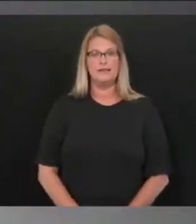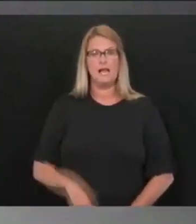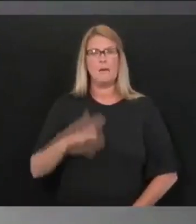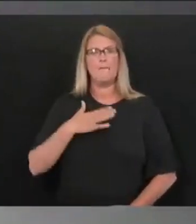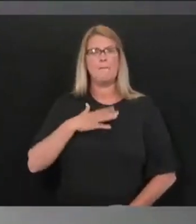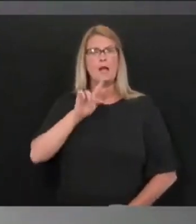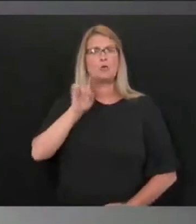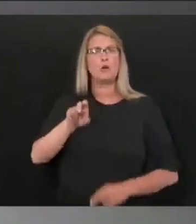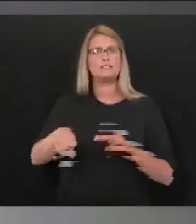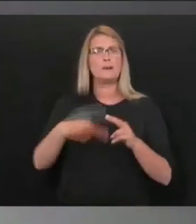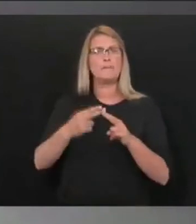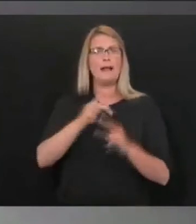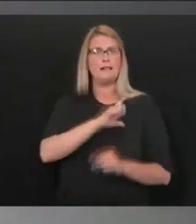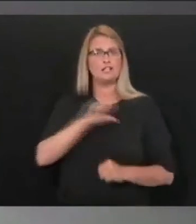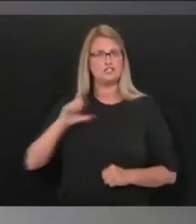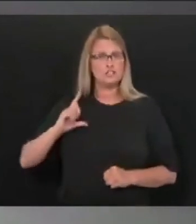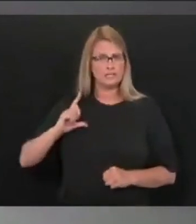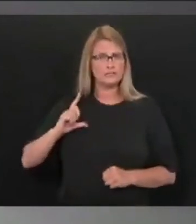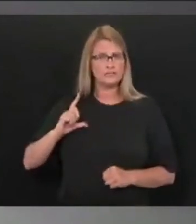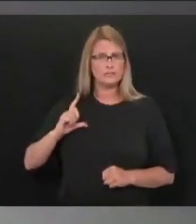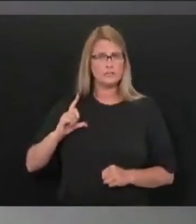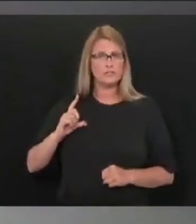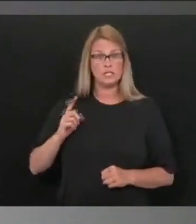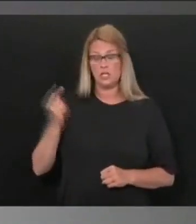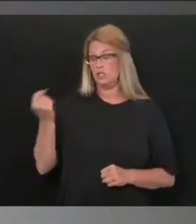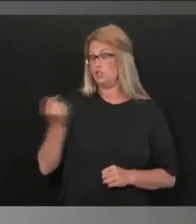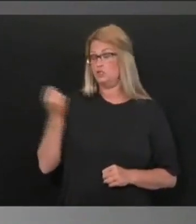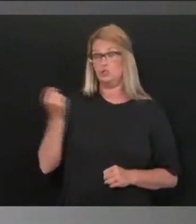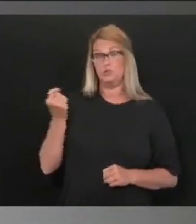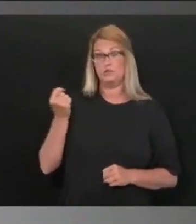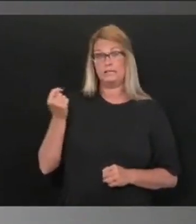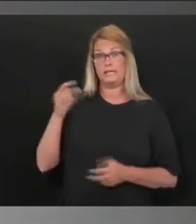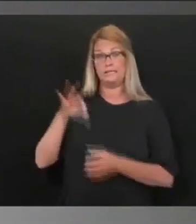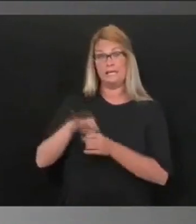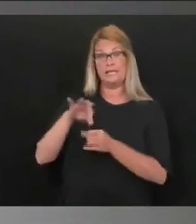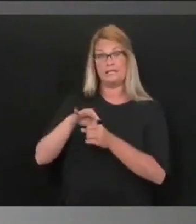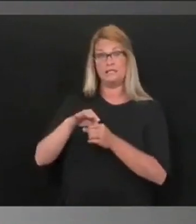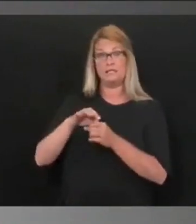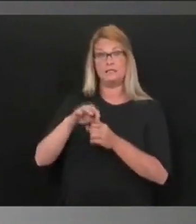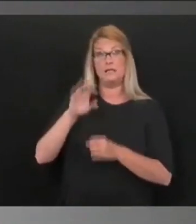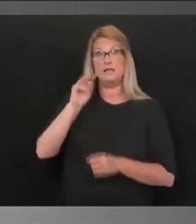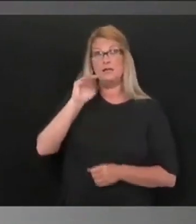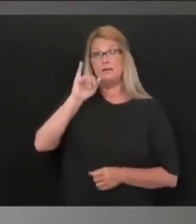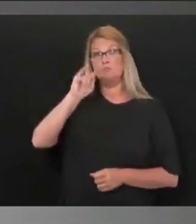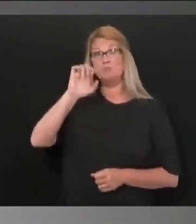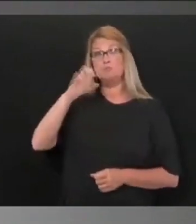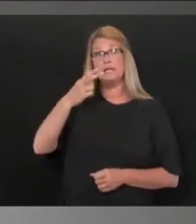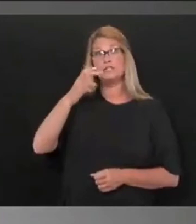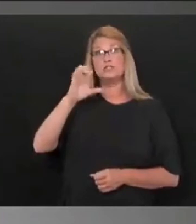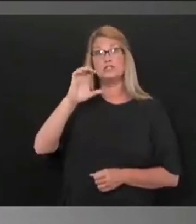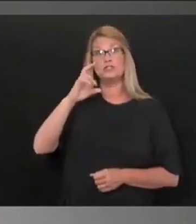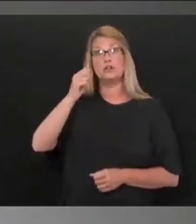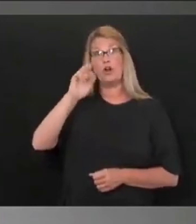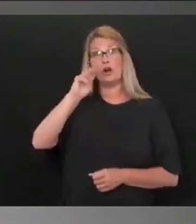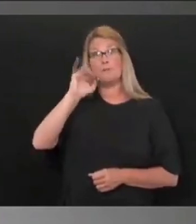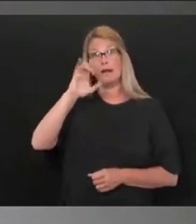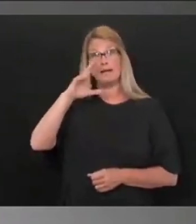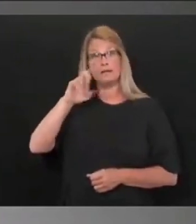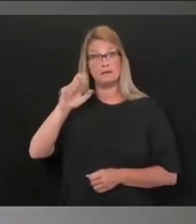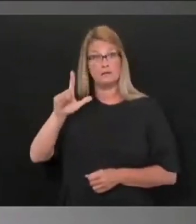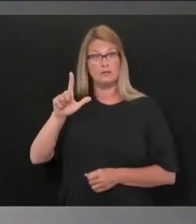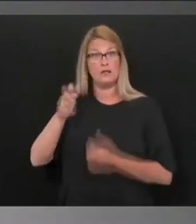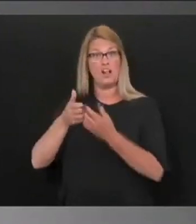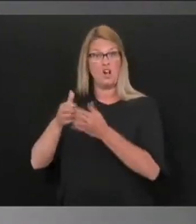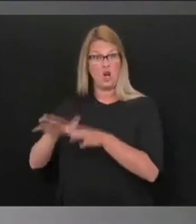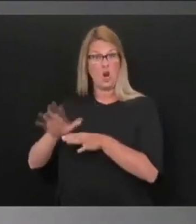for you. In the, you know, in Tuesday's primary Senate President Mitch Carmichael was defeated. Previously,